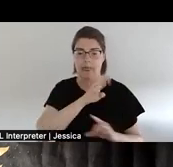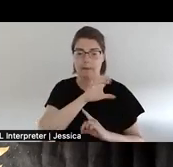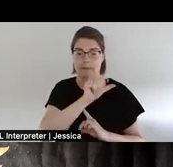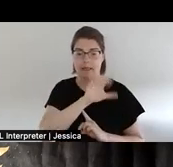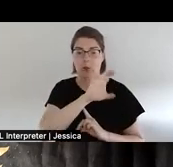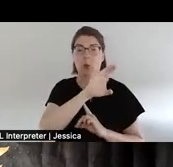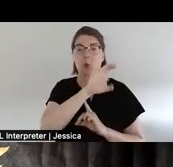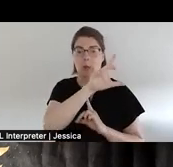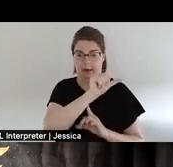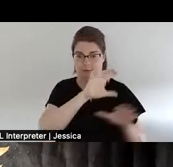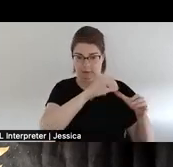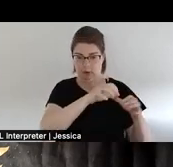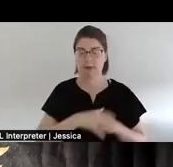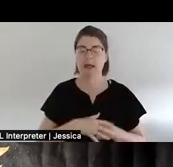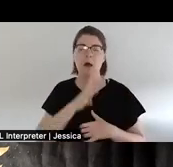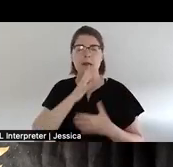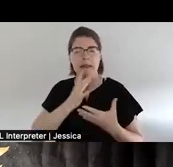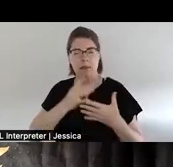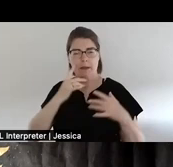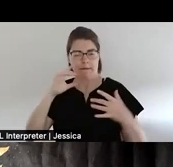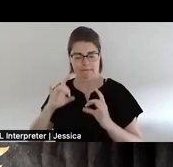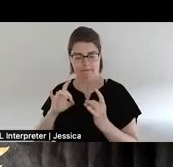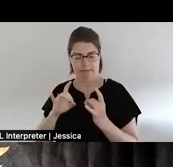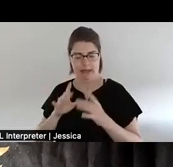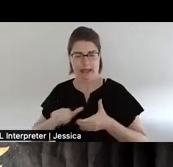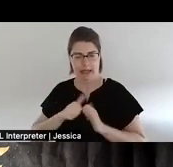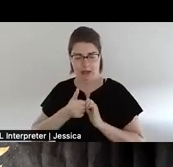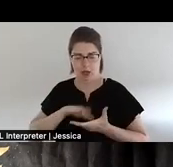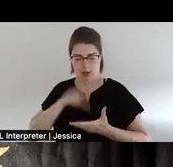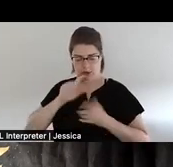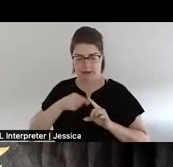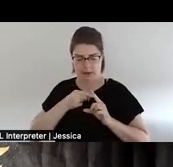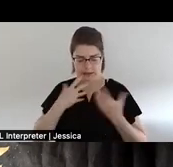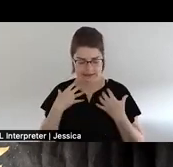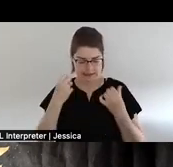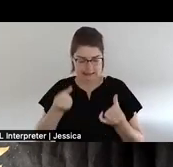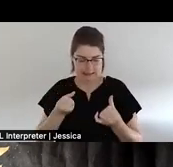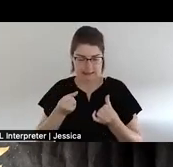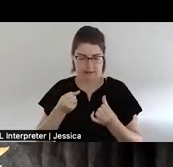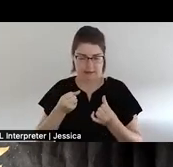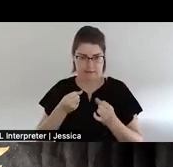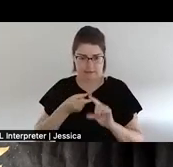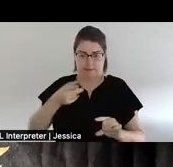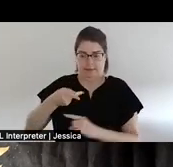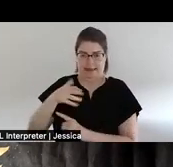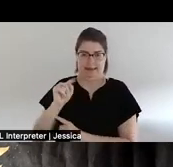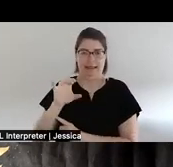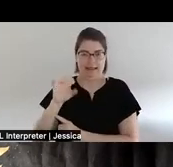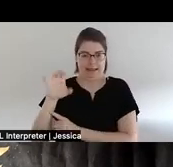came about focusing on healing from healing PTSD. Patricia